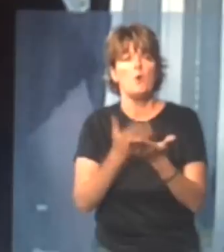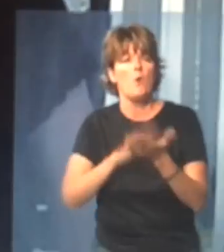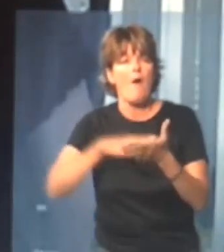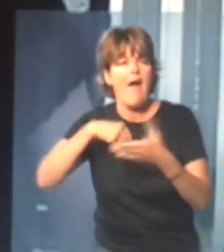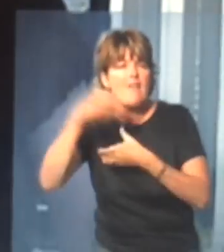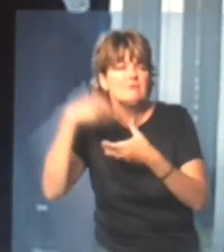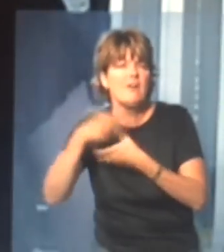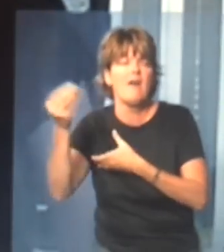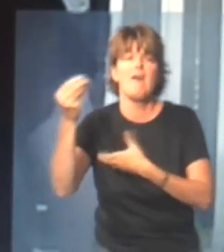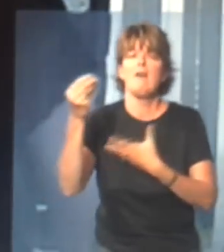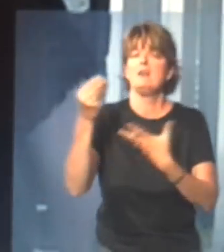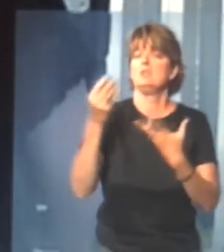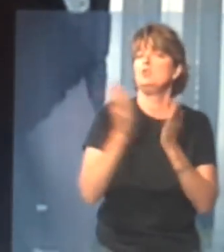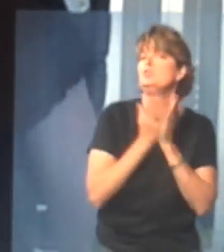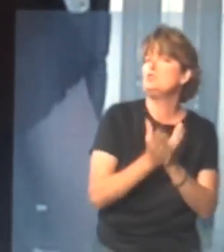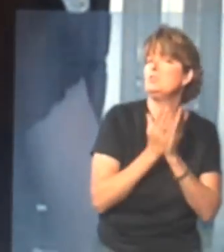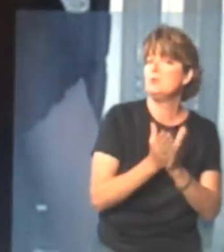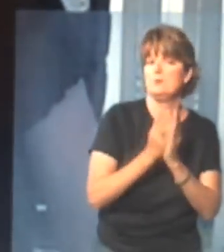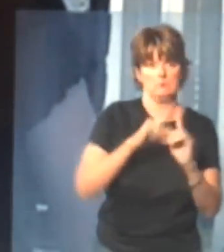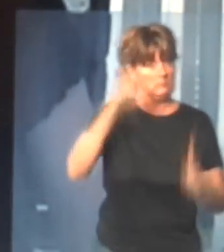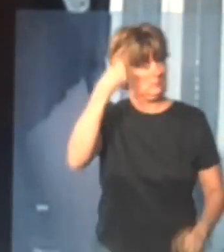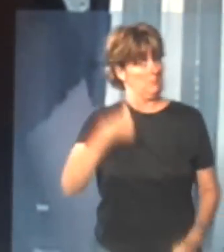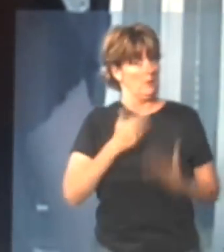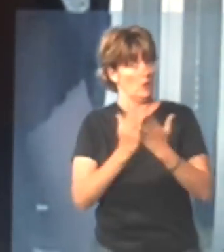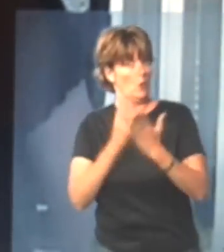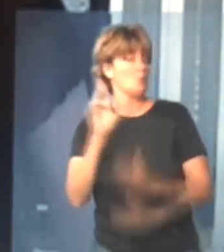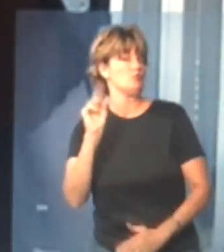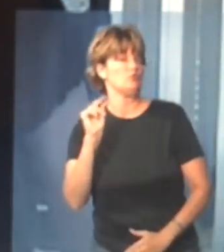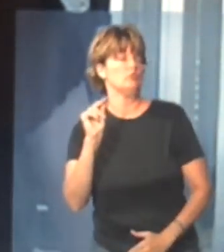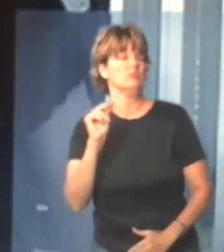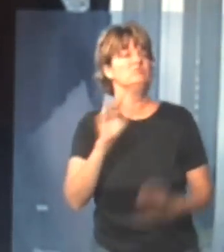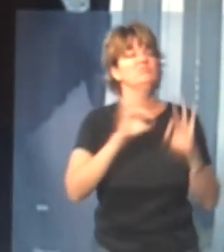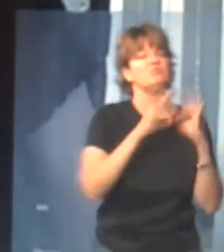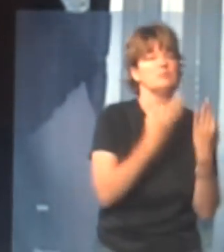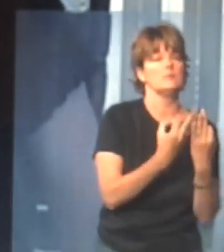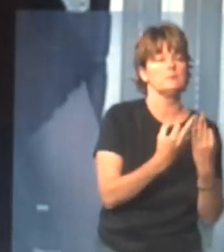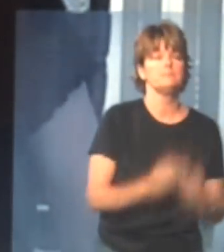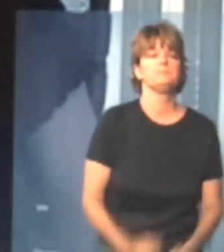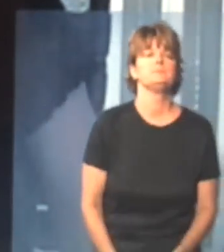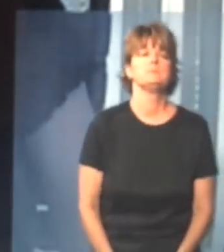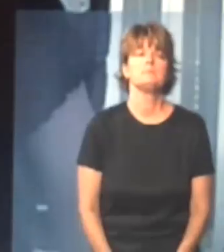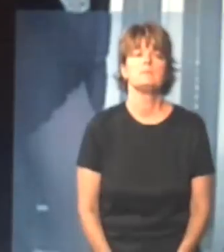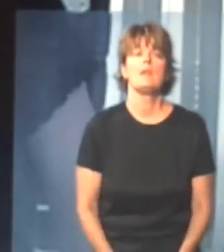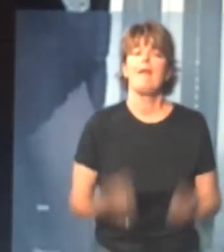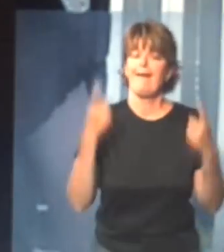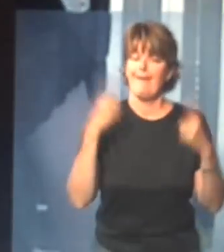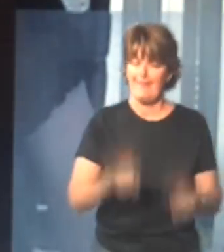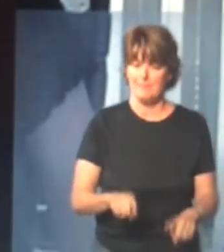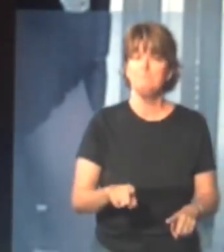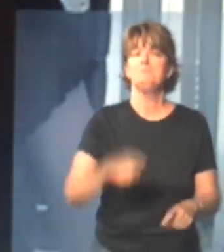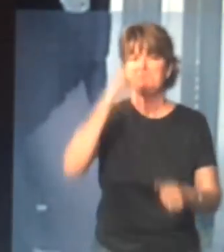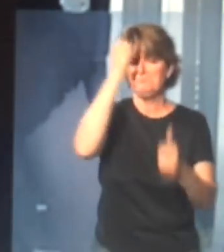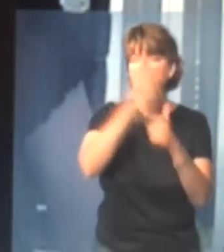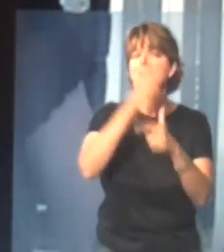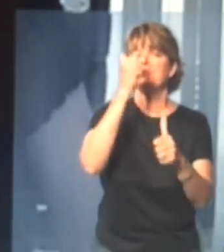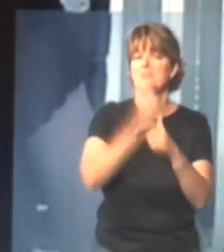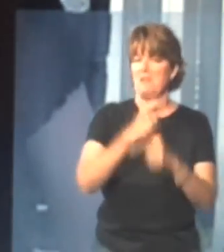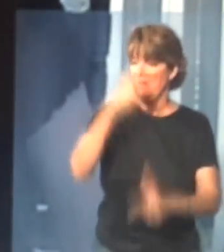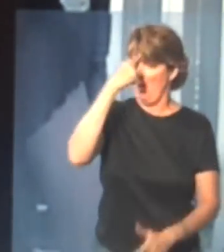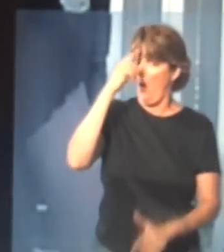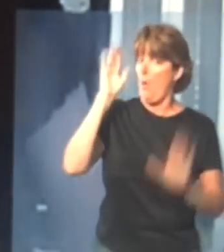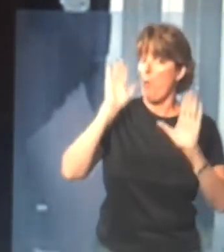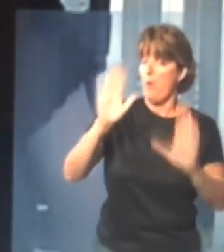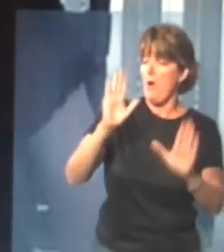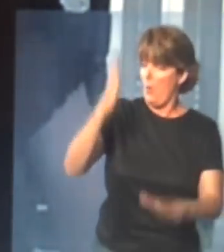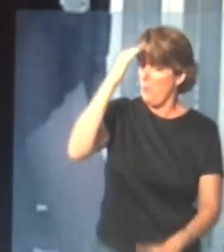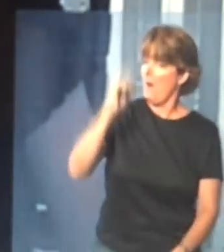and canoeing, and not me, but one day, my brothers and sisters and all thought, oh, it'd be wonderful to have Mary go canoeing